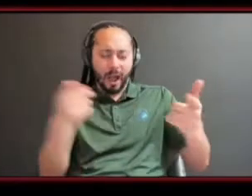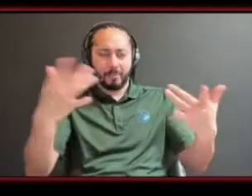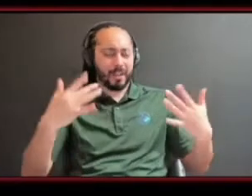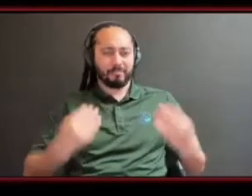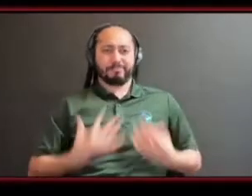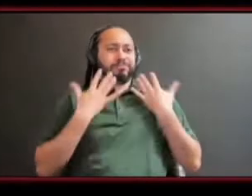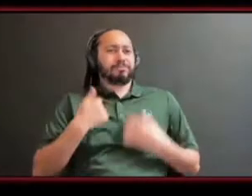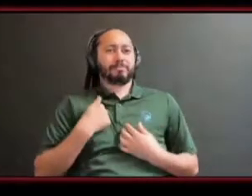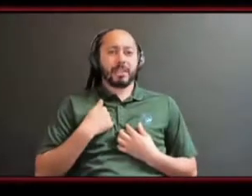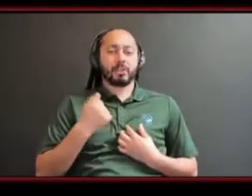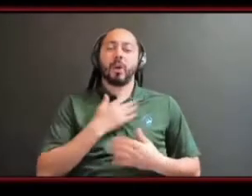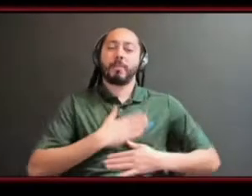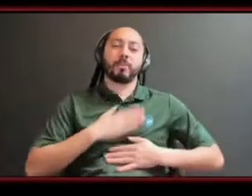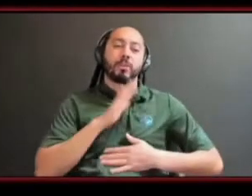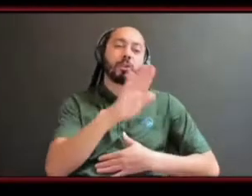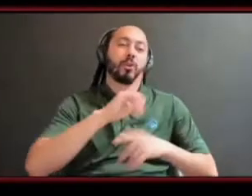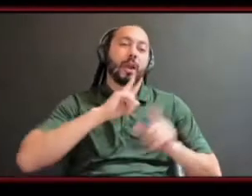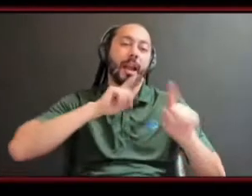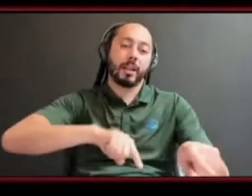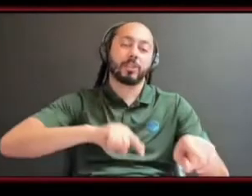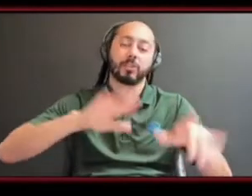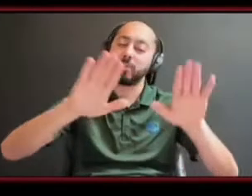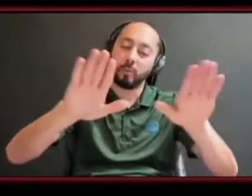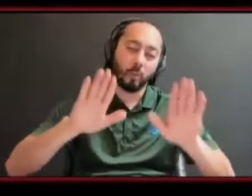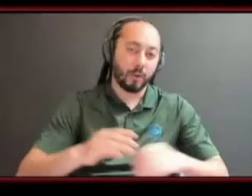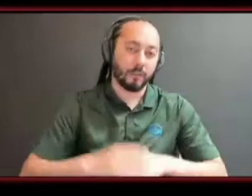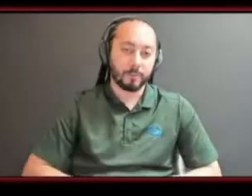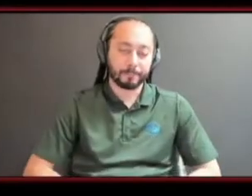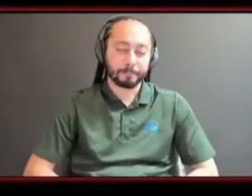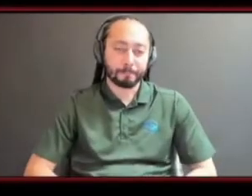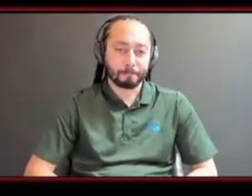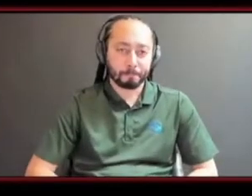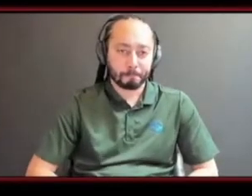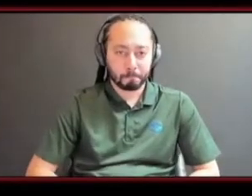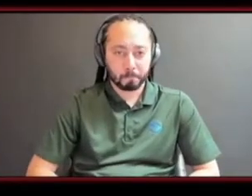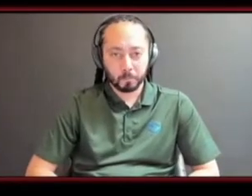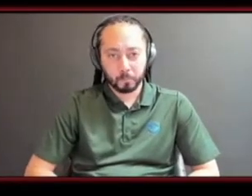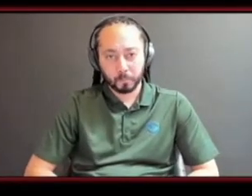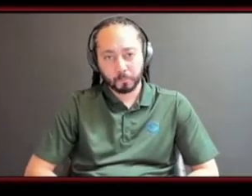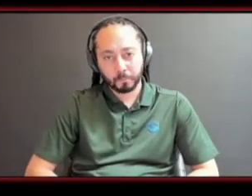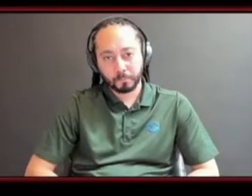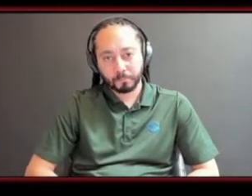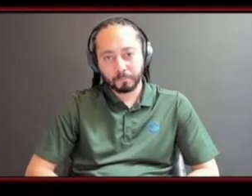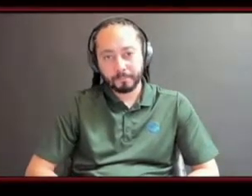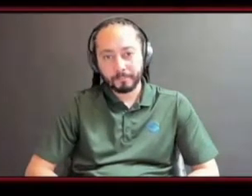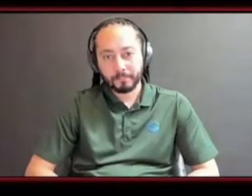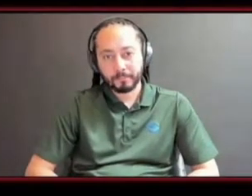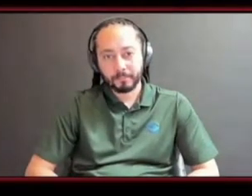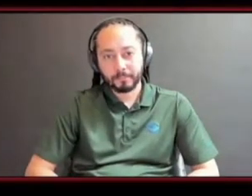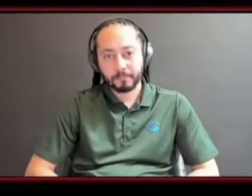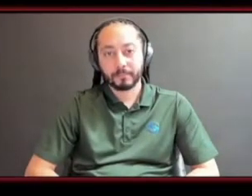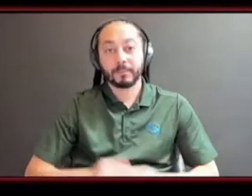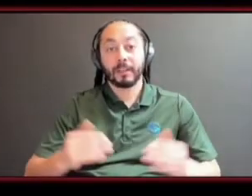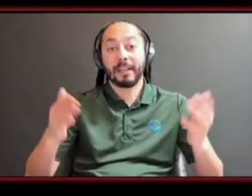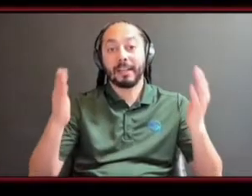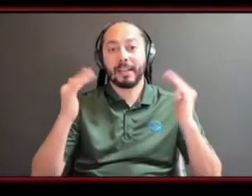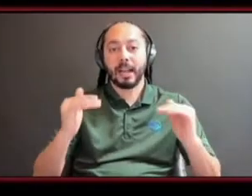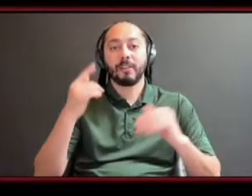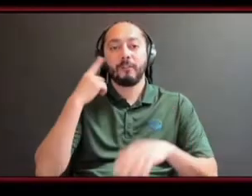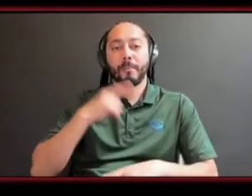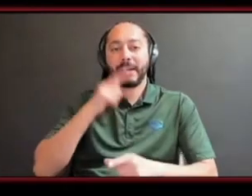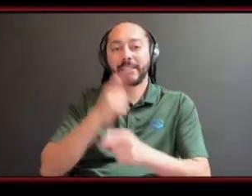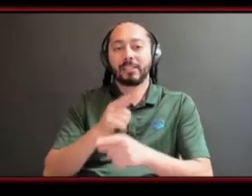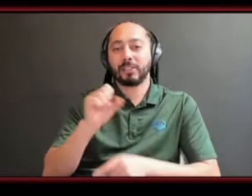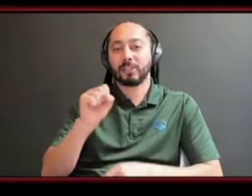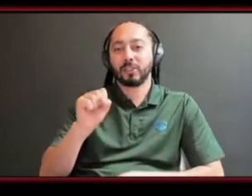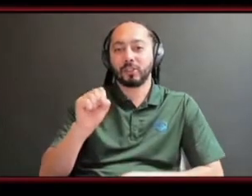appreciate that answer trev that that's wonderful um so i got the next question is for my sister salita so if you could